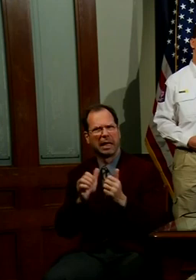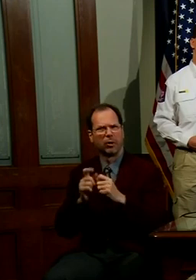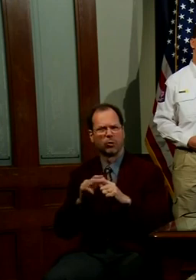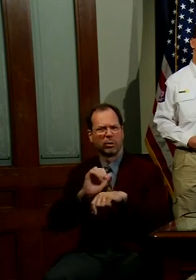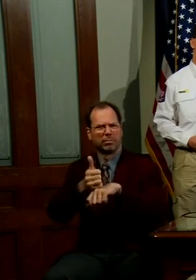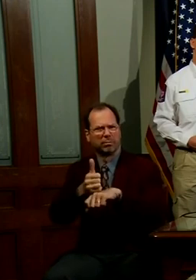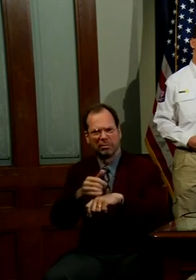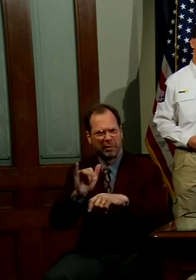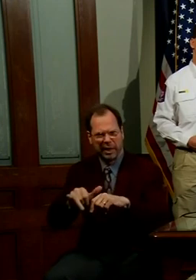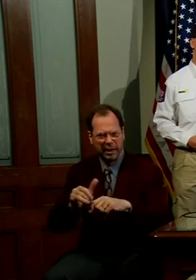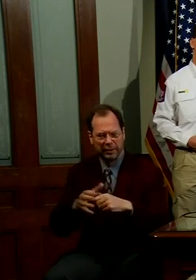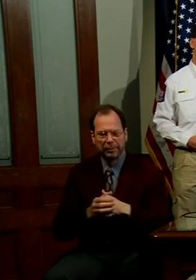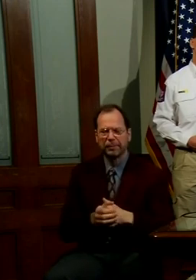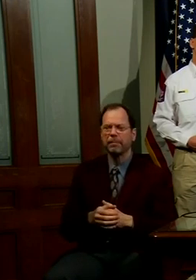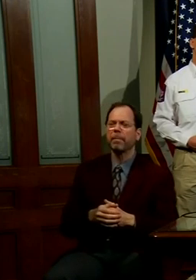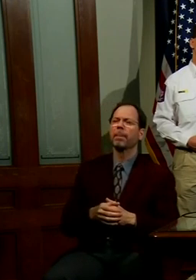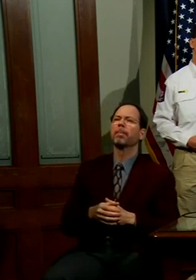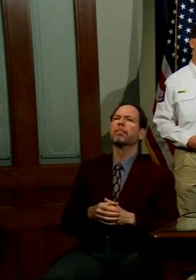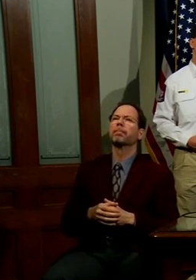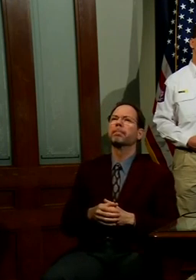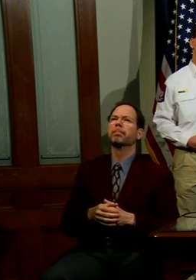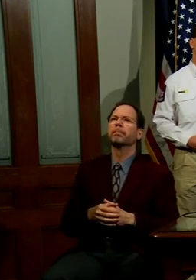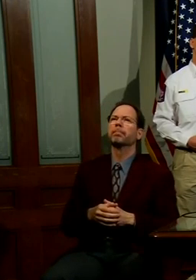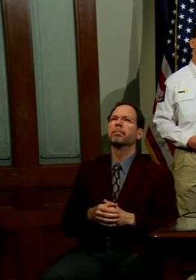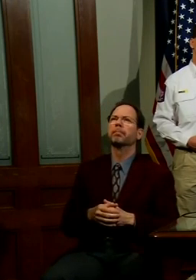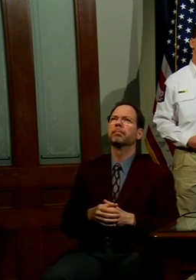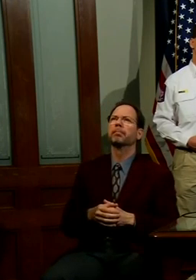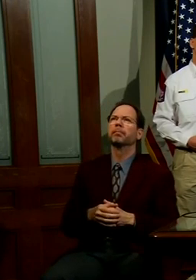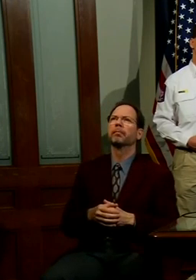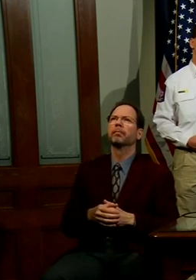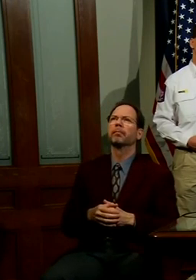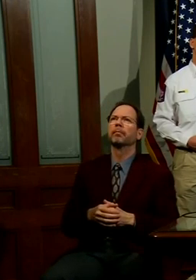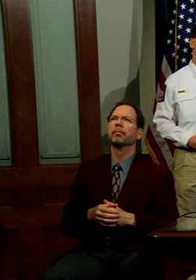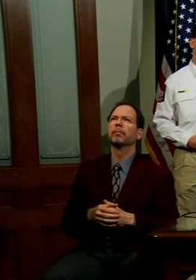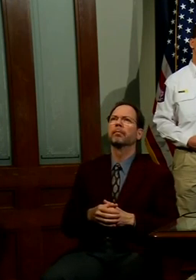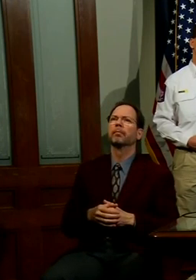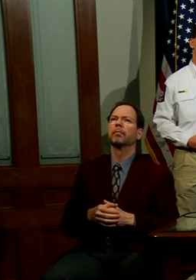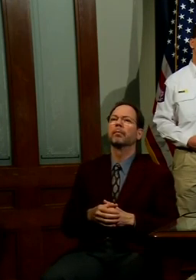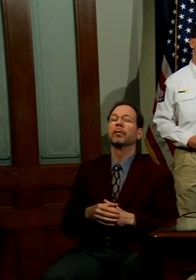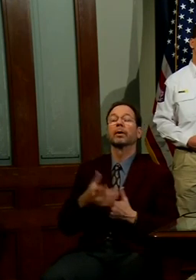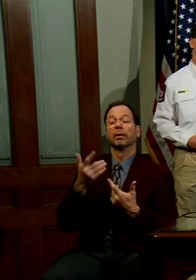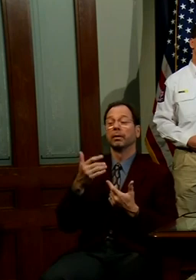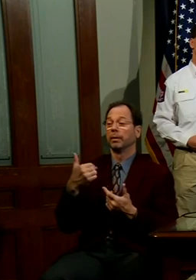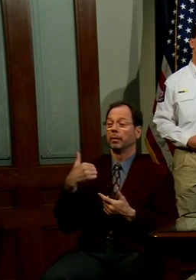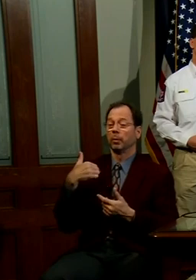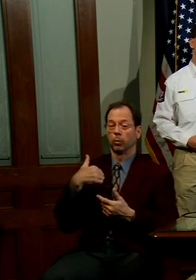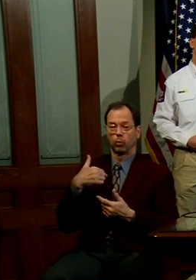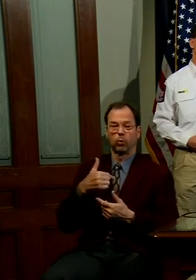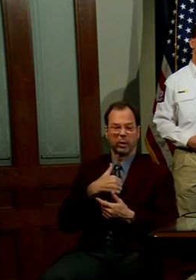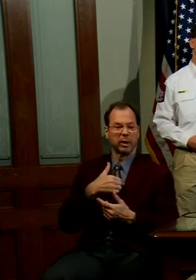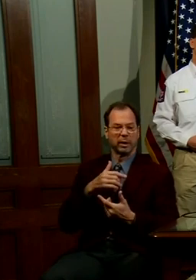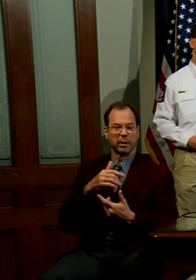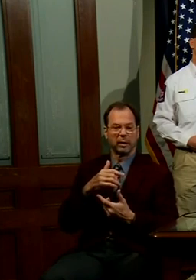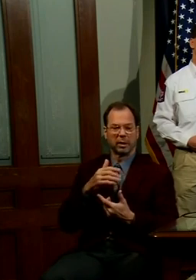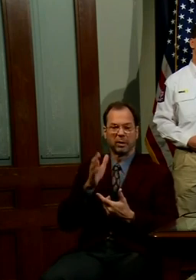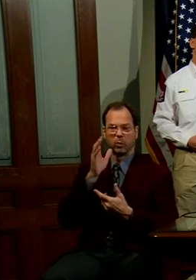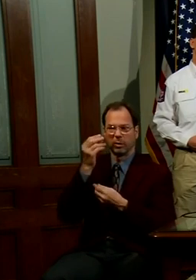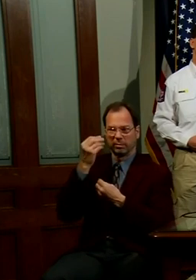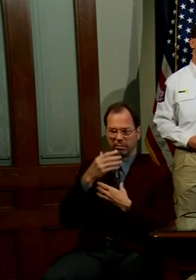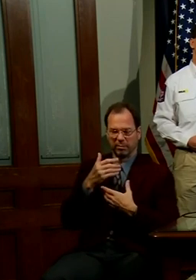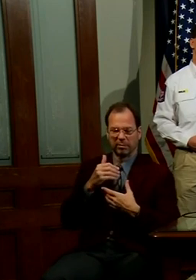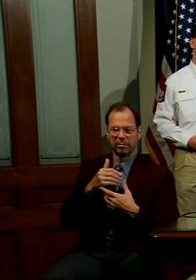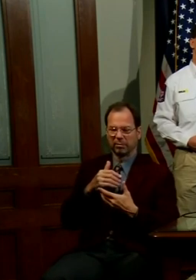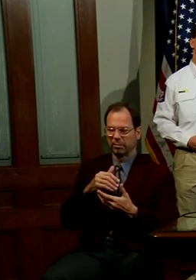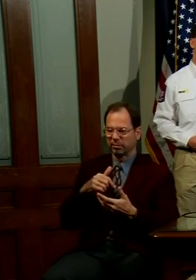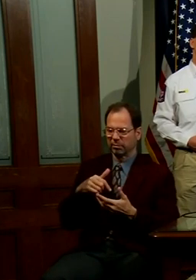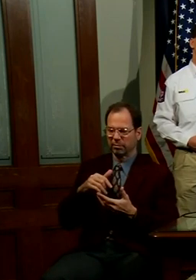that? So, importantly, because of the medical advice that we will be getting for the